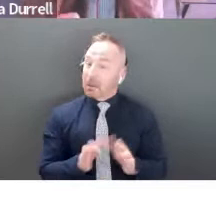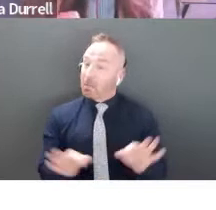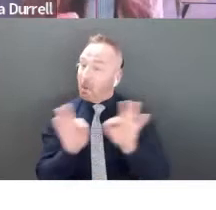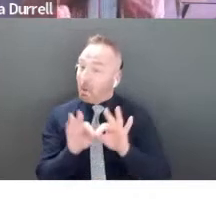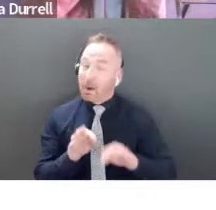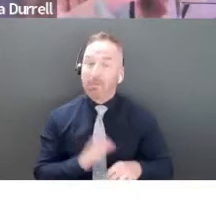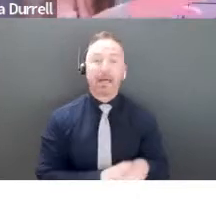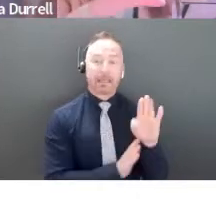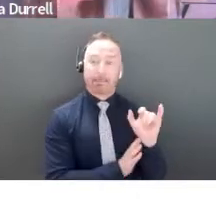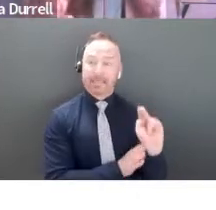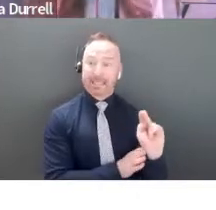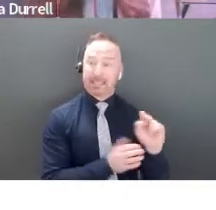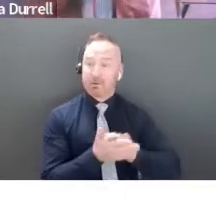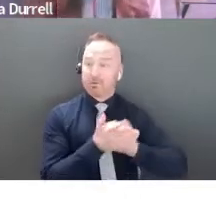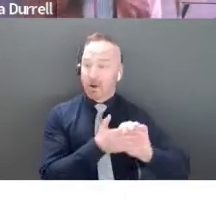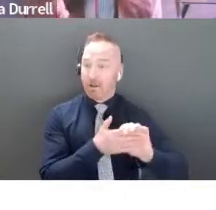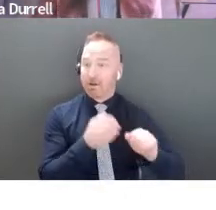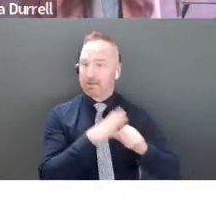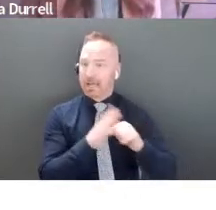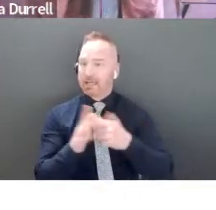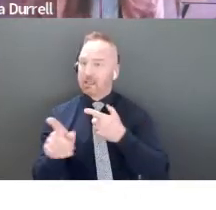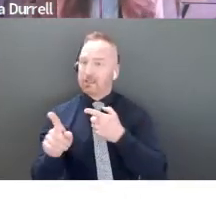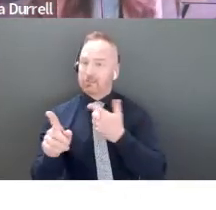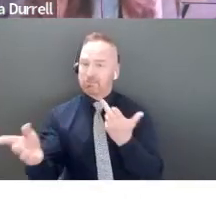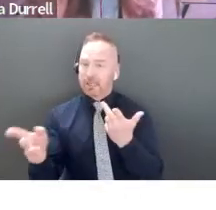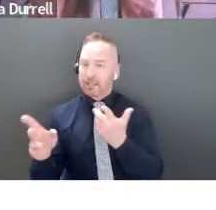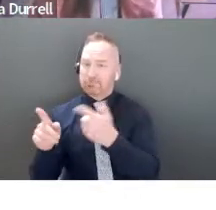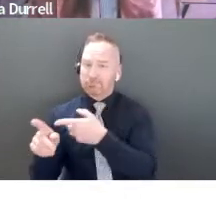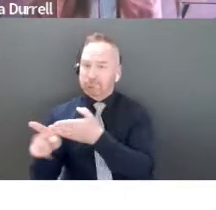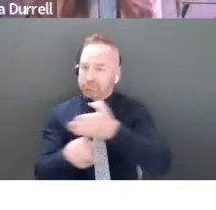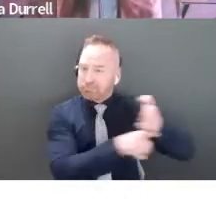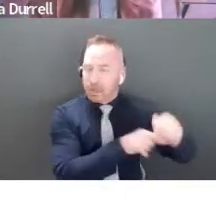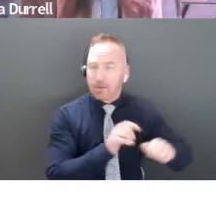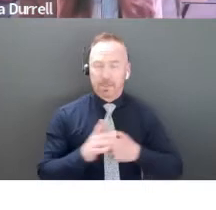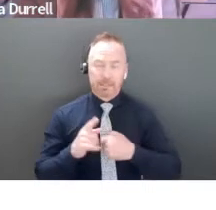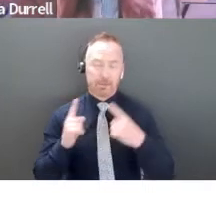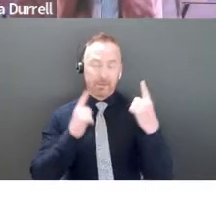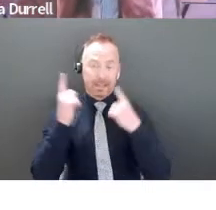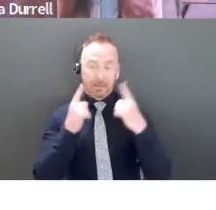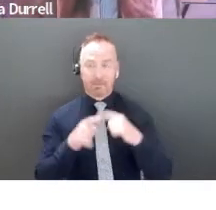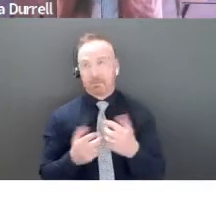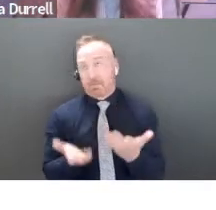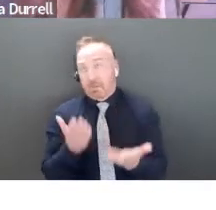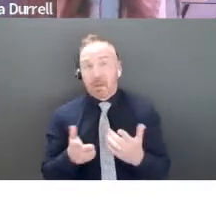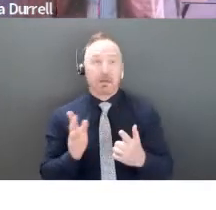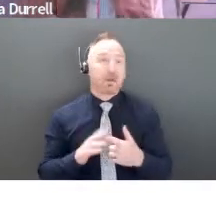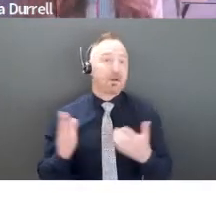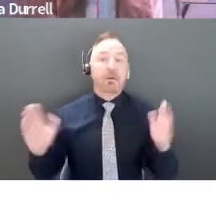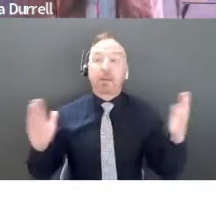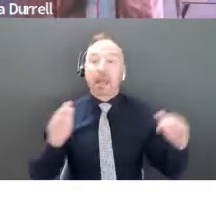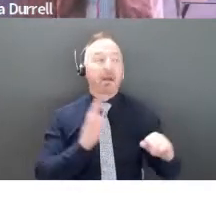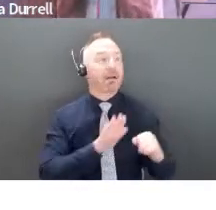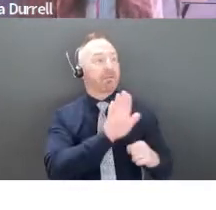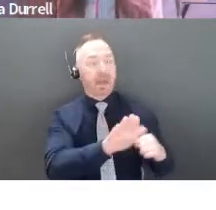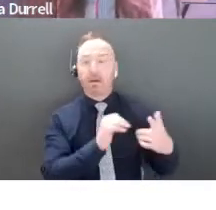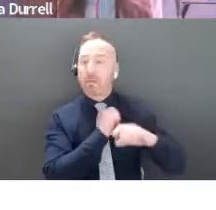dollar market you're going into? Are you disrupting this space? Like think about a great other, like look at other pitches. What did they do that